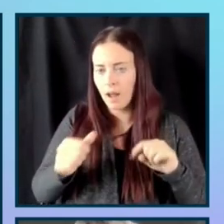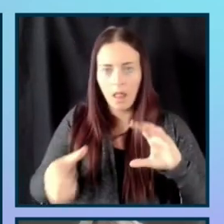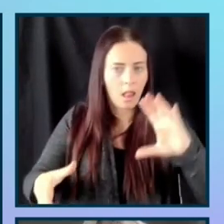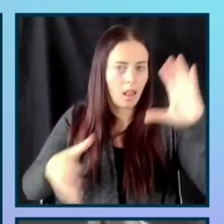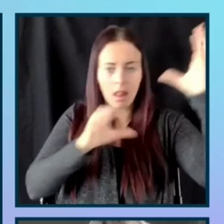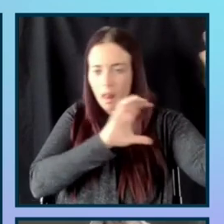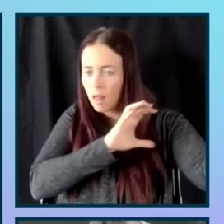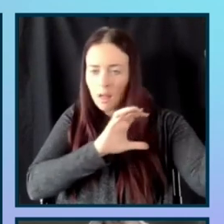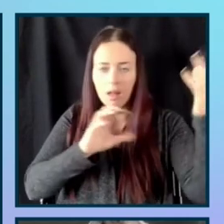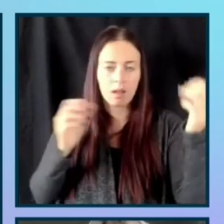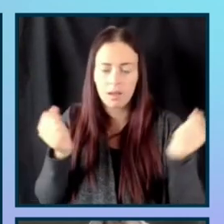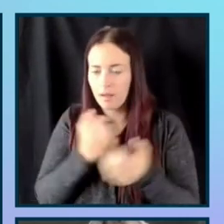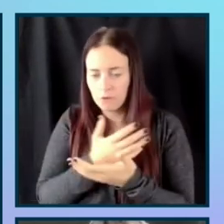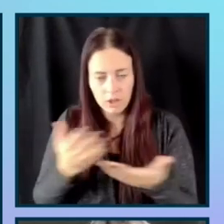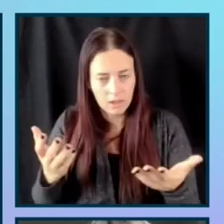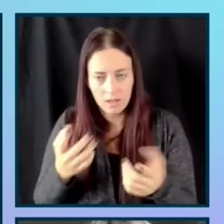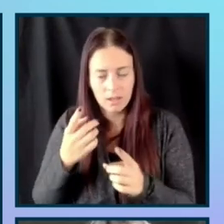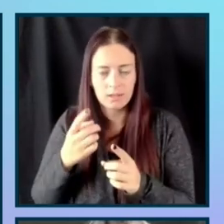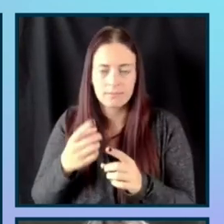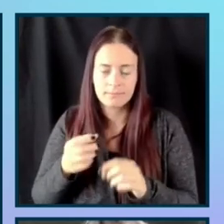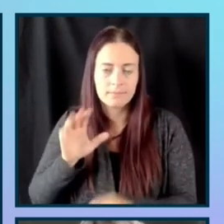hardship in the digital experience.